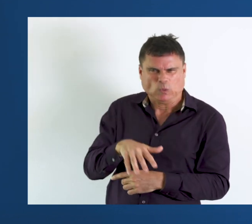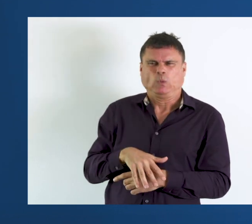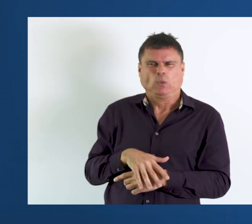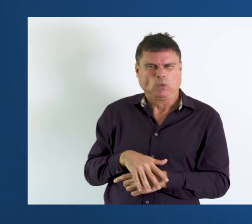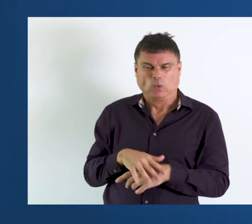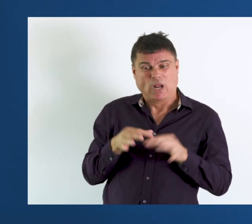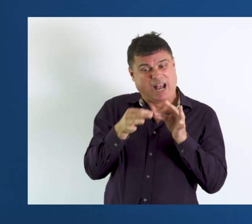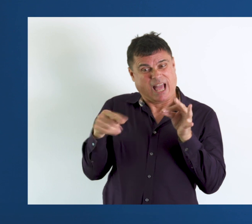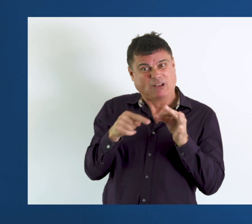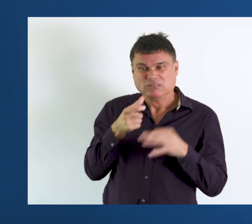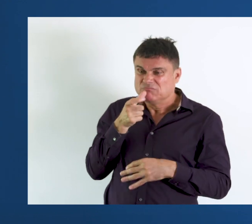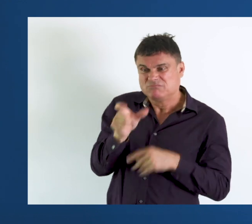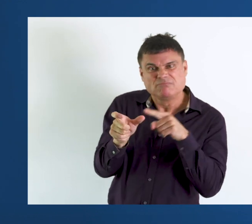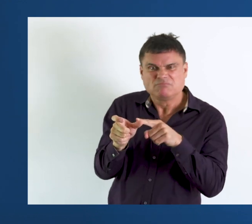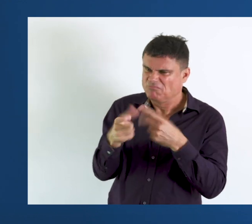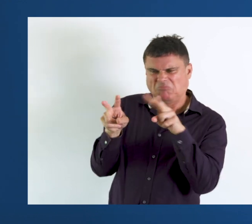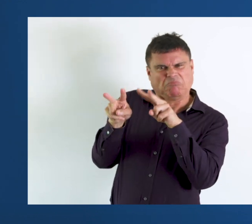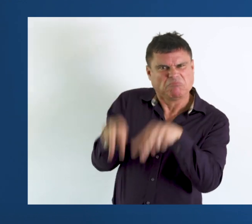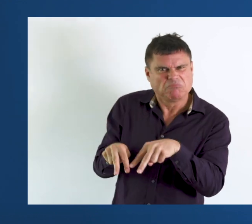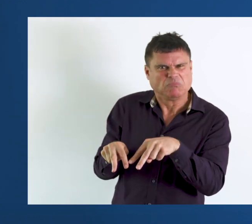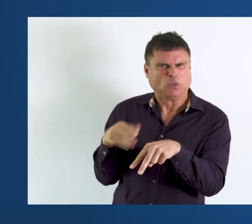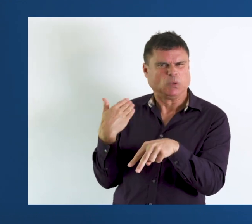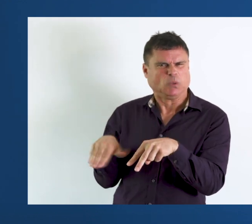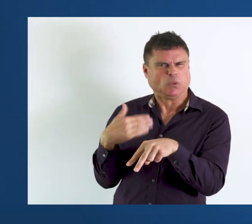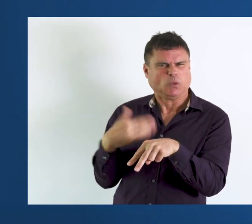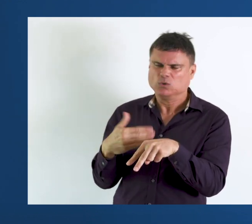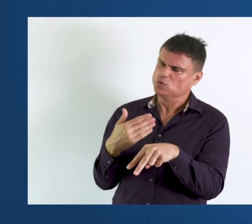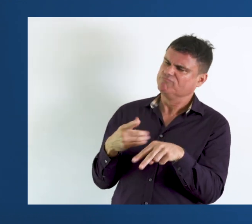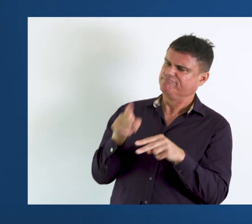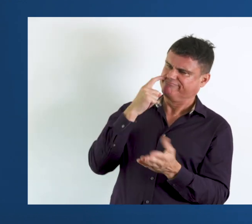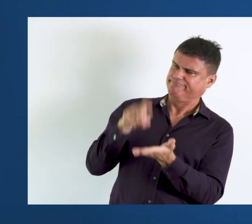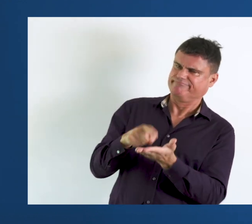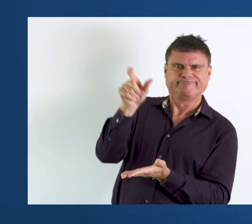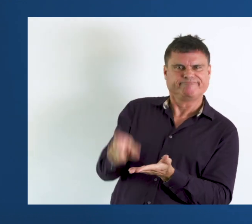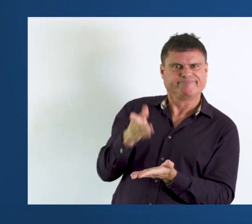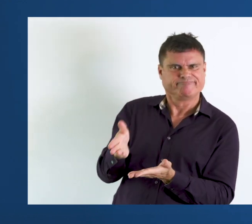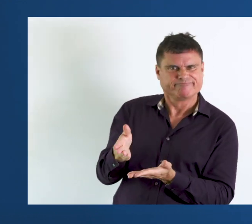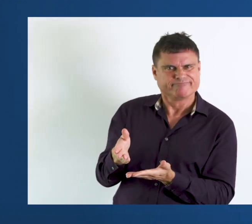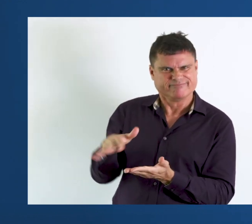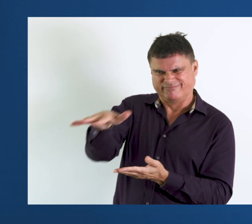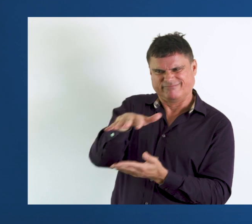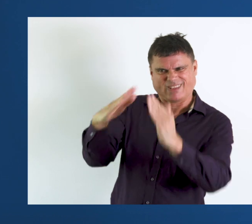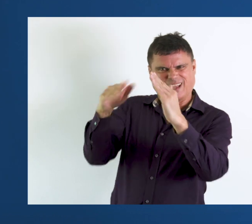can see, there was a very offensive language that was used to identify within a household persons with disabilities.